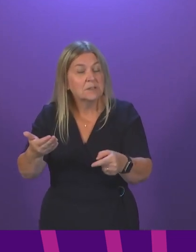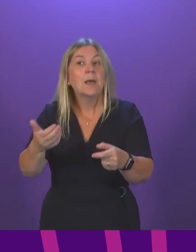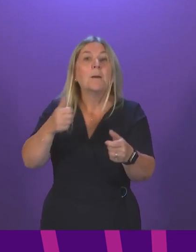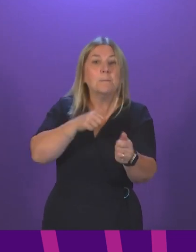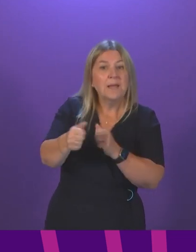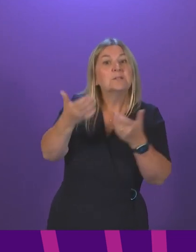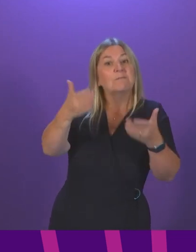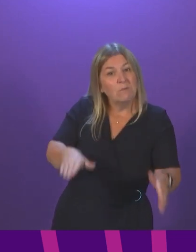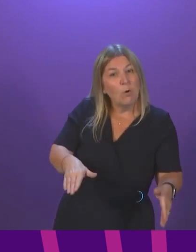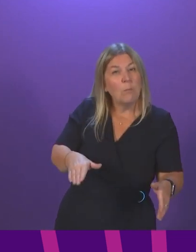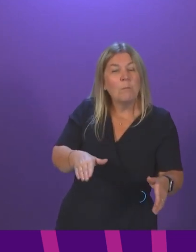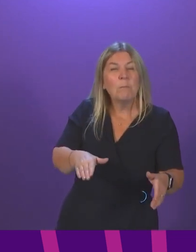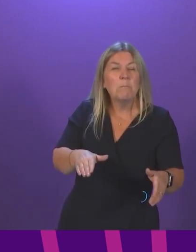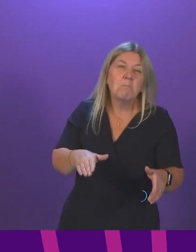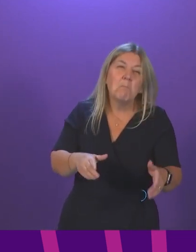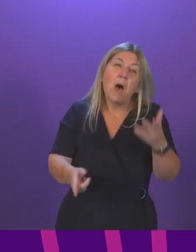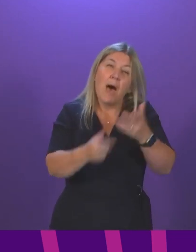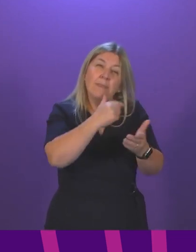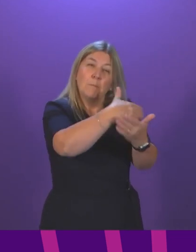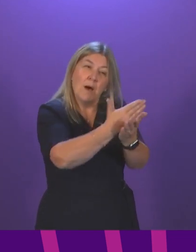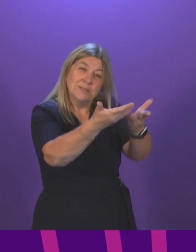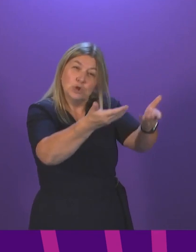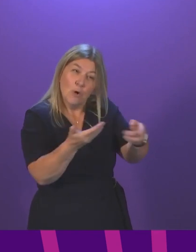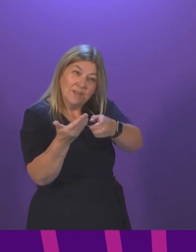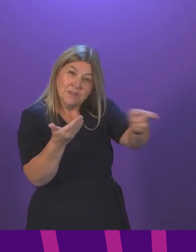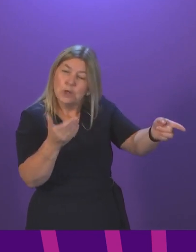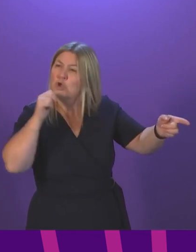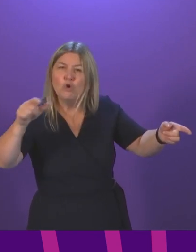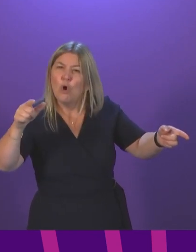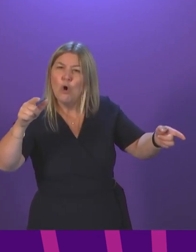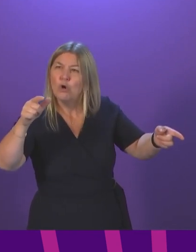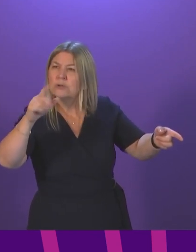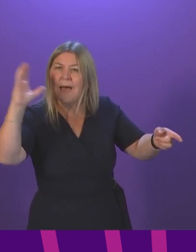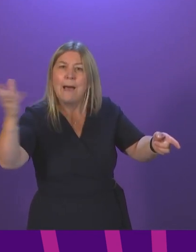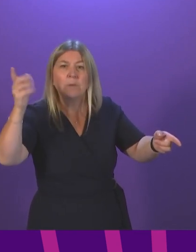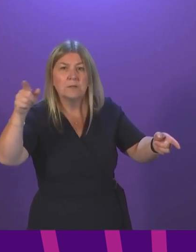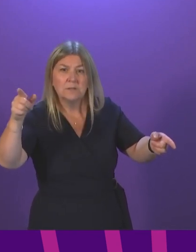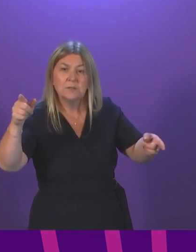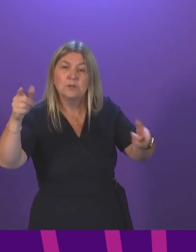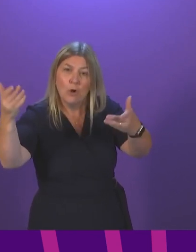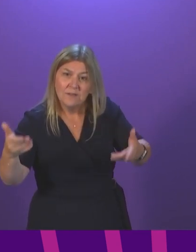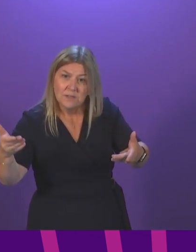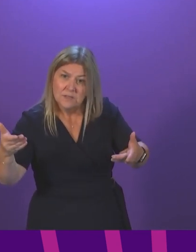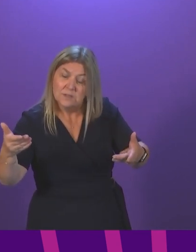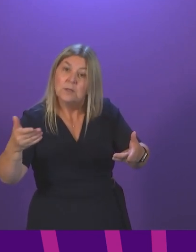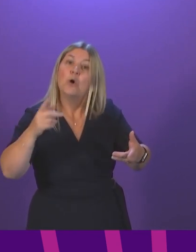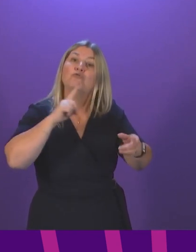from parts of the service other than the ambulance service, then we should encourage them to do that. Where people